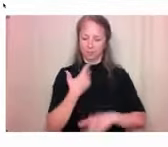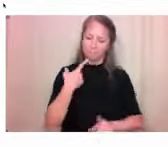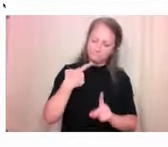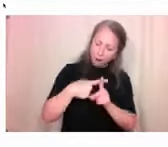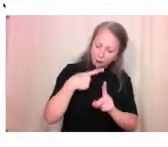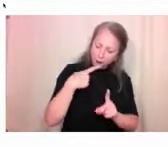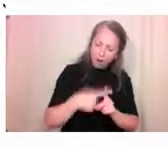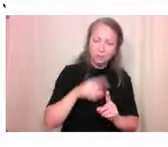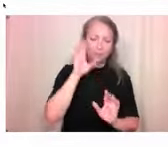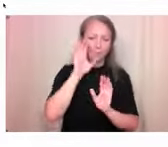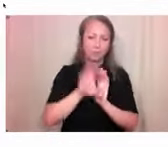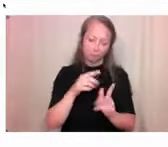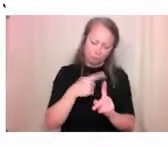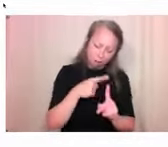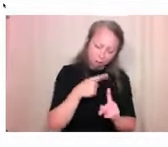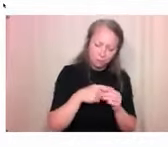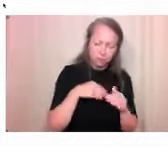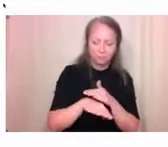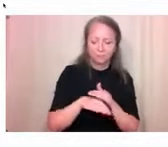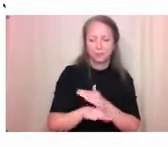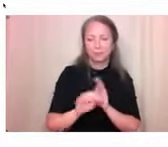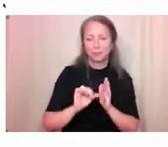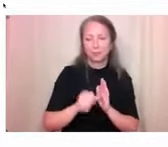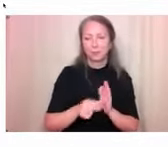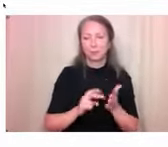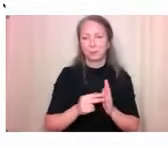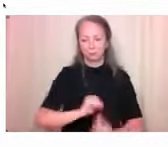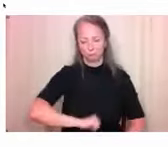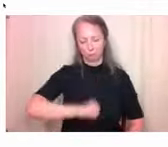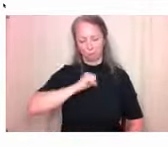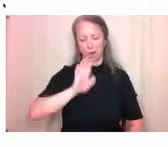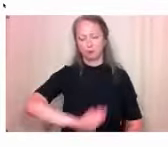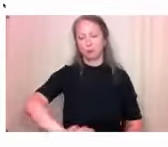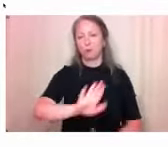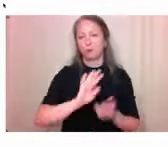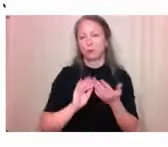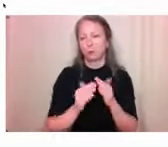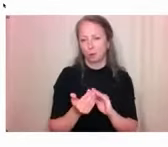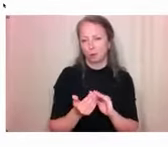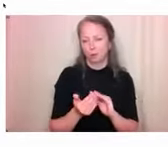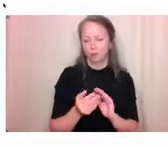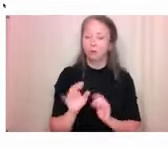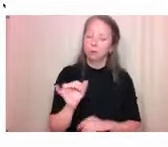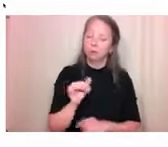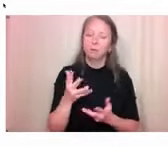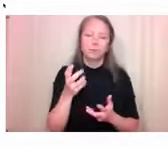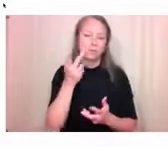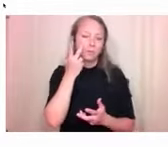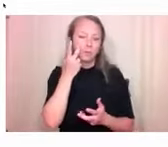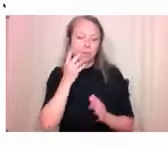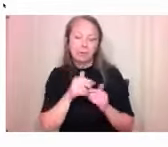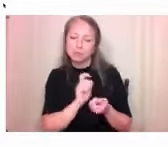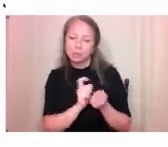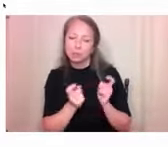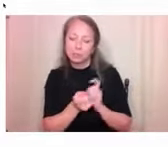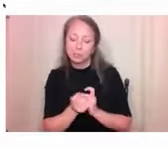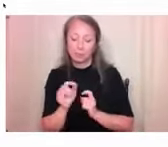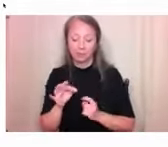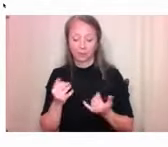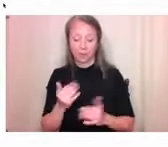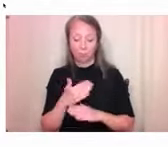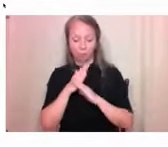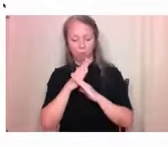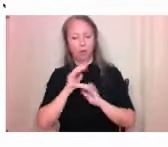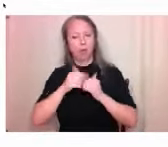you and what would you like to, to see therefore, you know, put elsewhere. Um, so, so yeah, if, if this conversation today